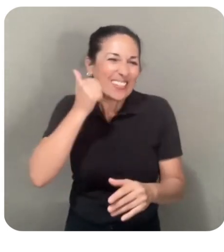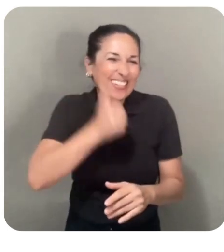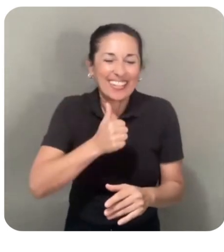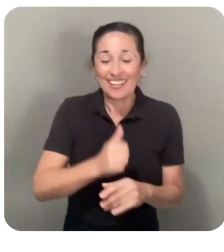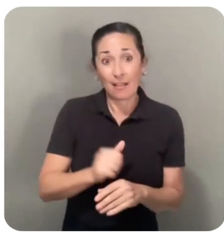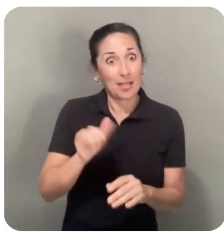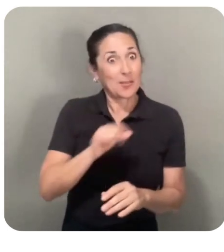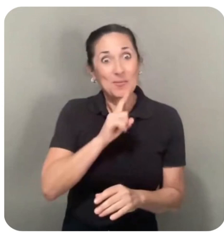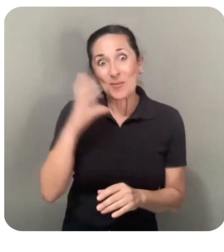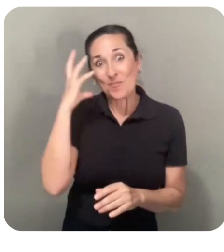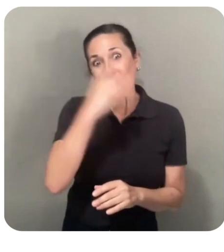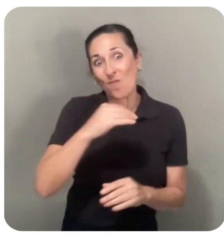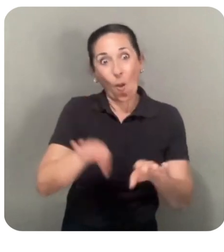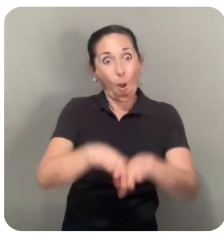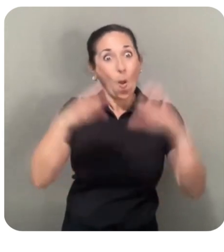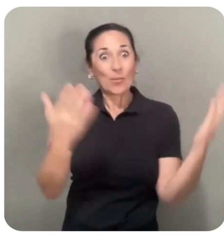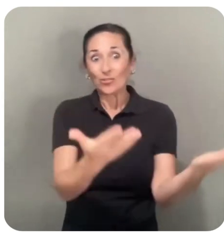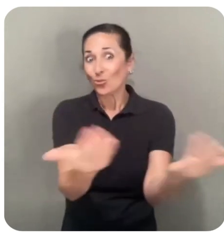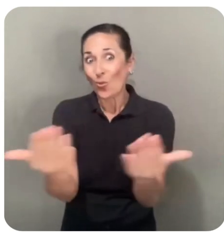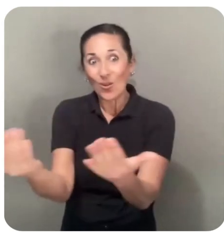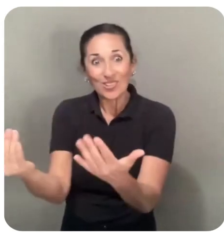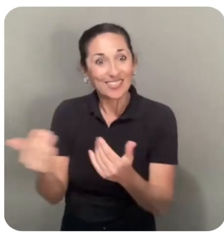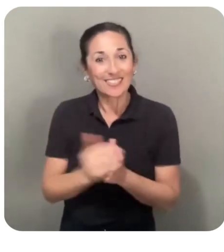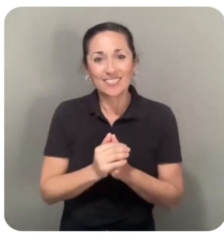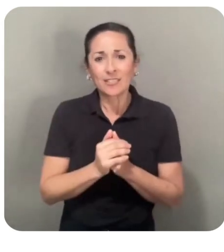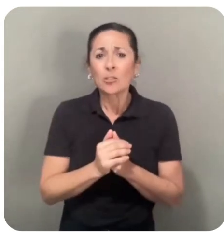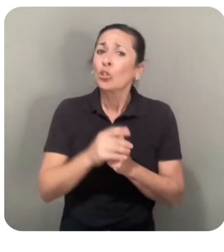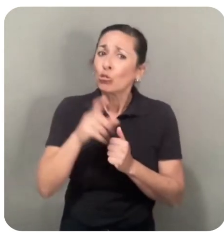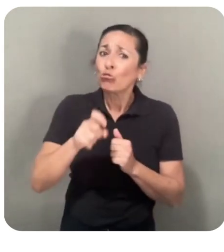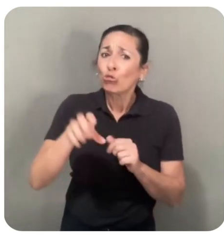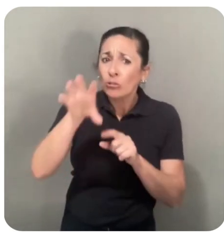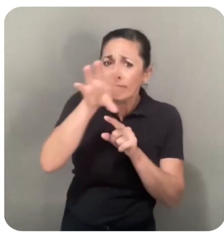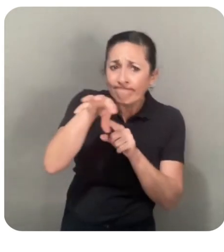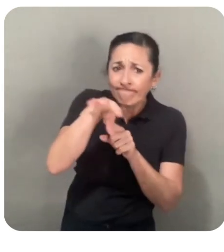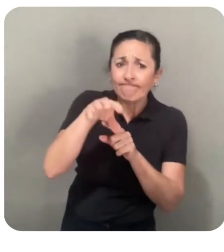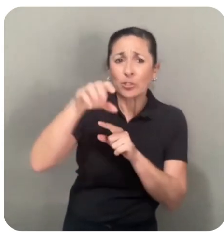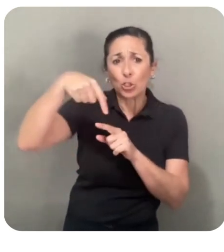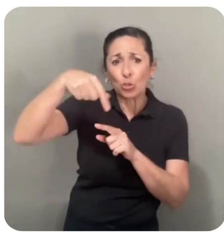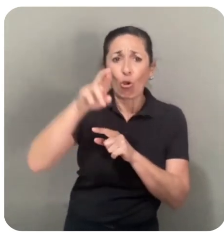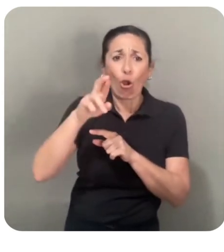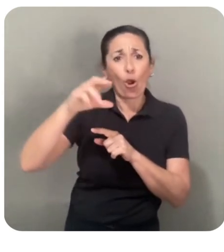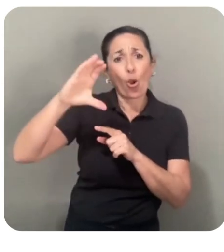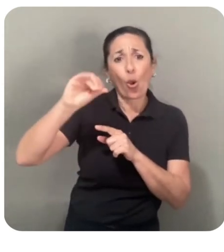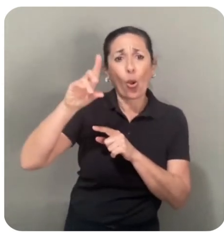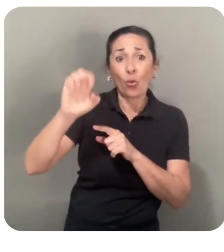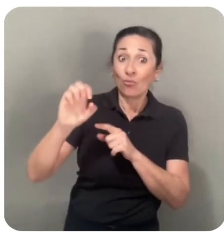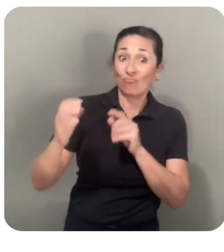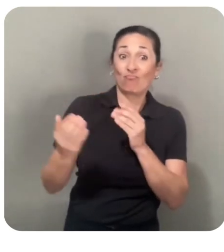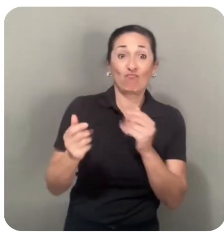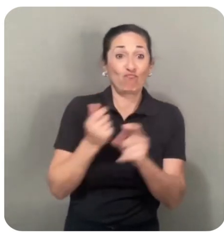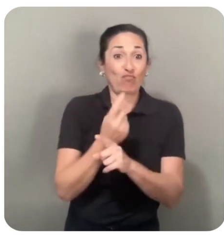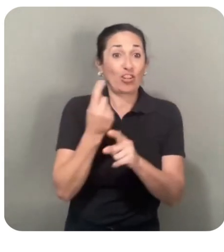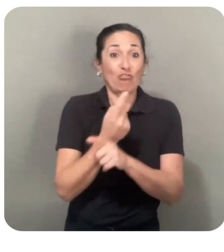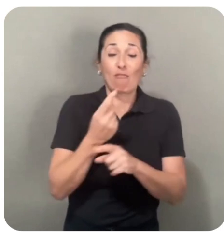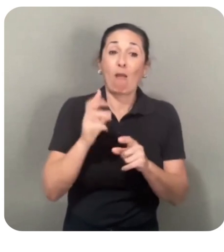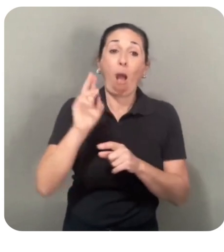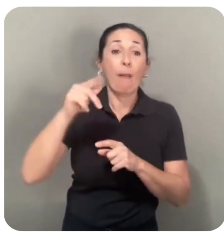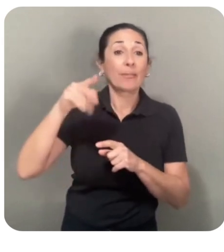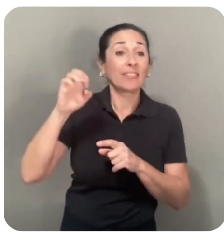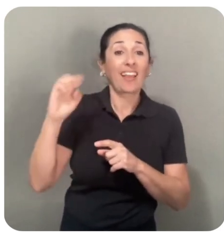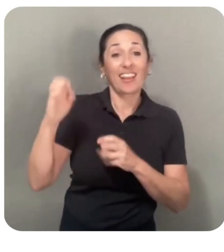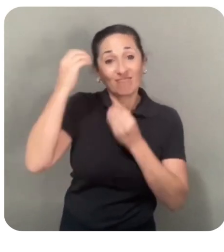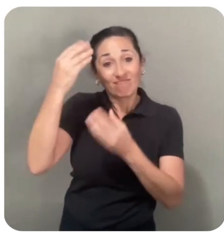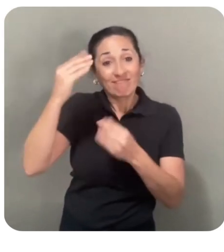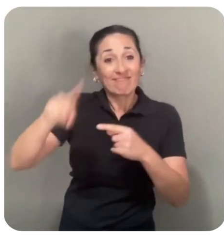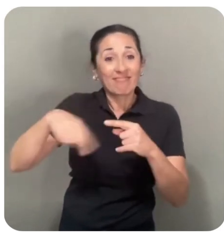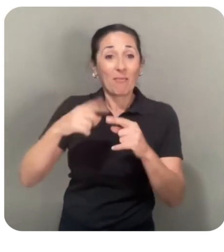that's really the beauty of open source. You should really scan this QR code to get regular updates on LAMA. And we're so excited to have